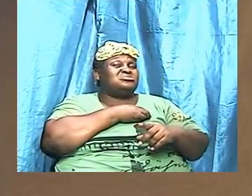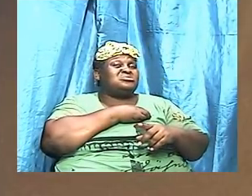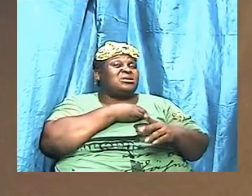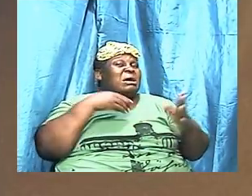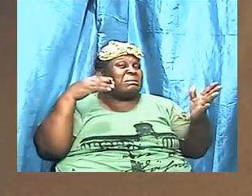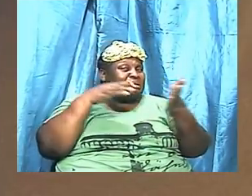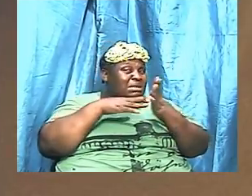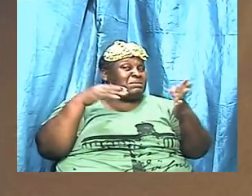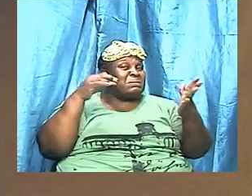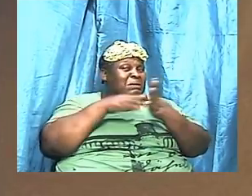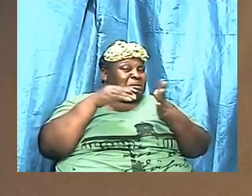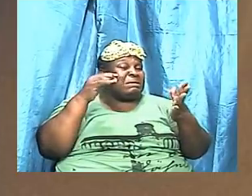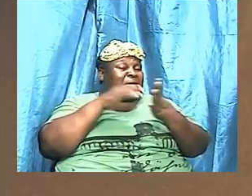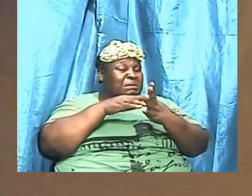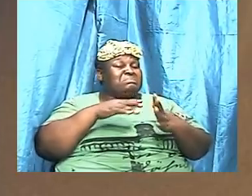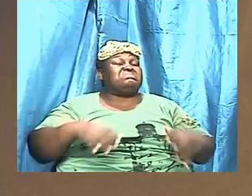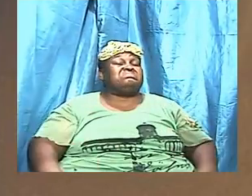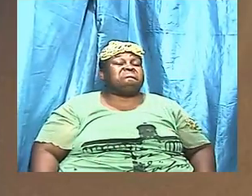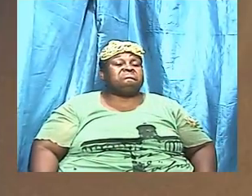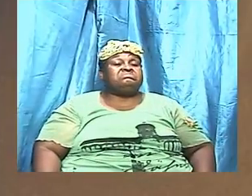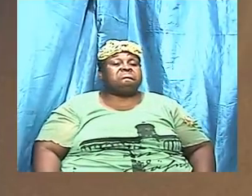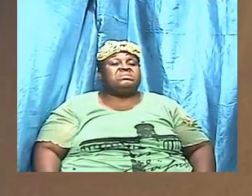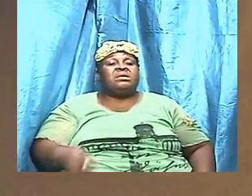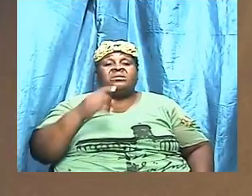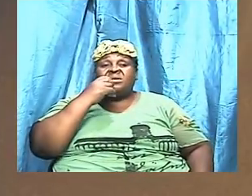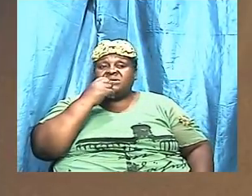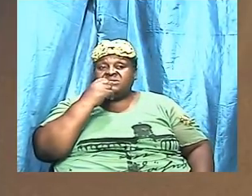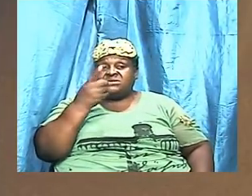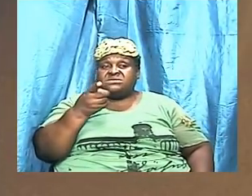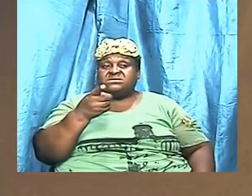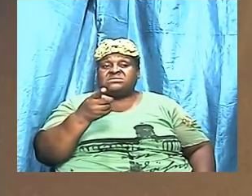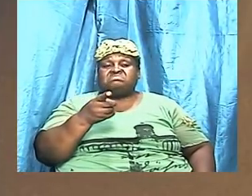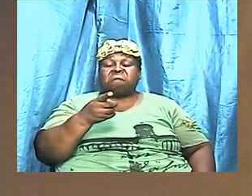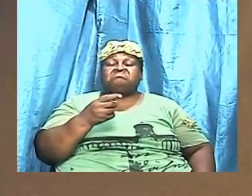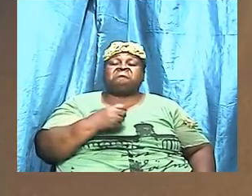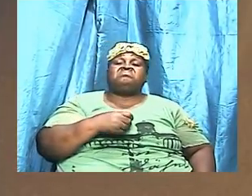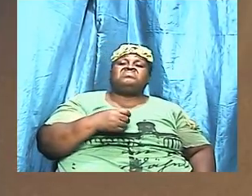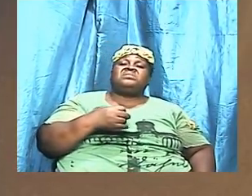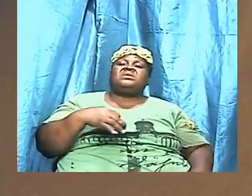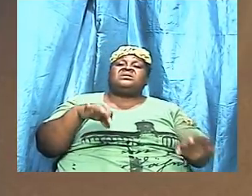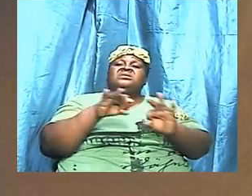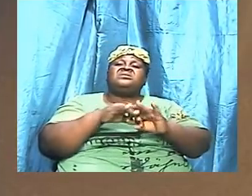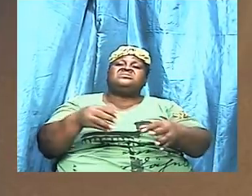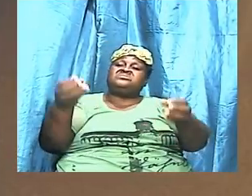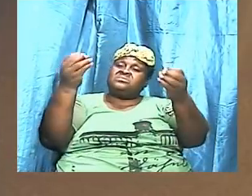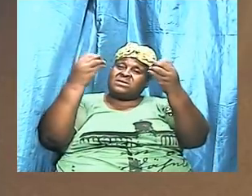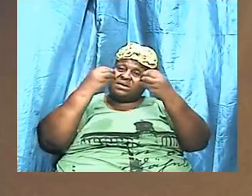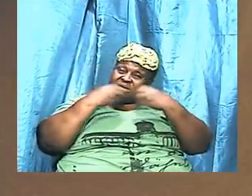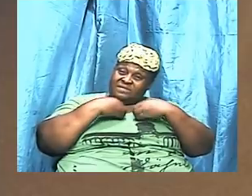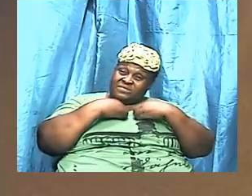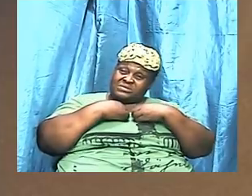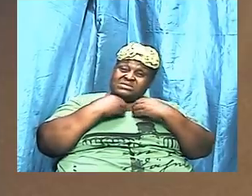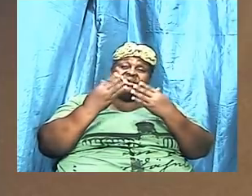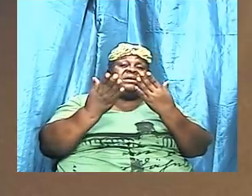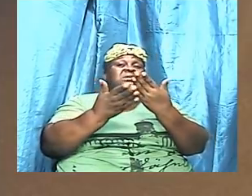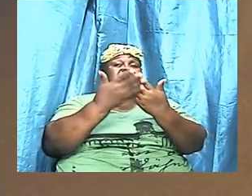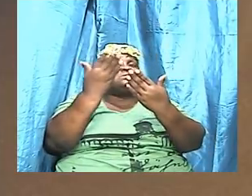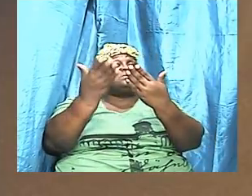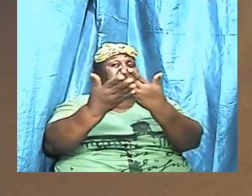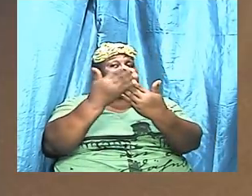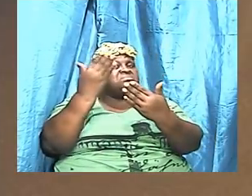need to do and I'm just going to say this essentially to give us a simple